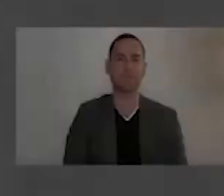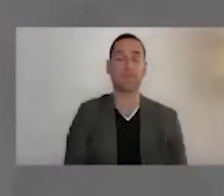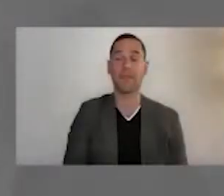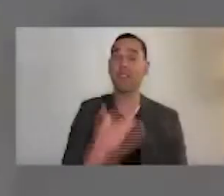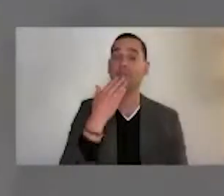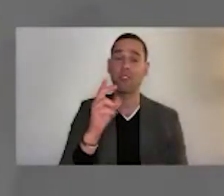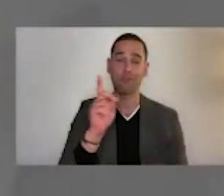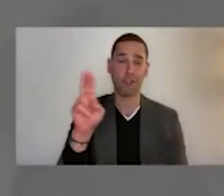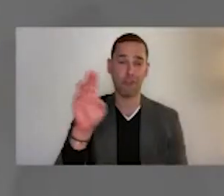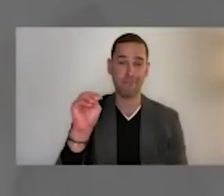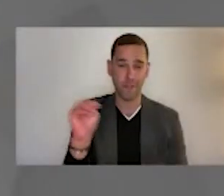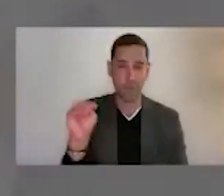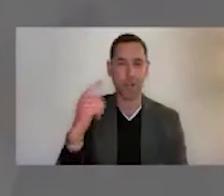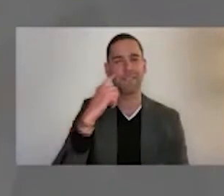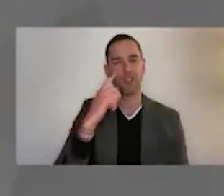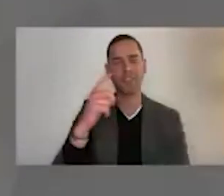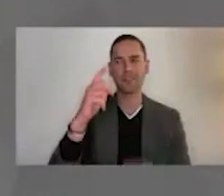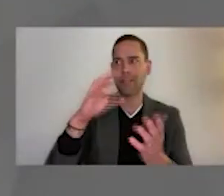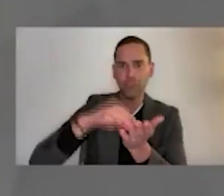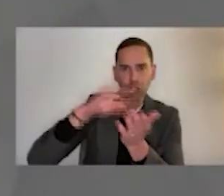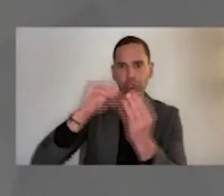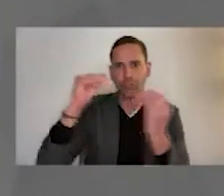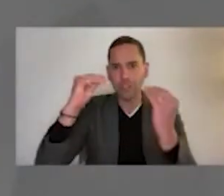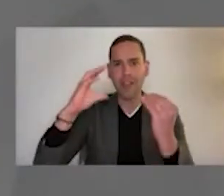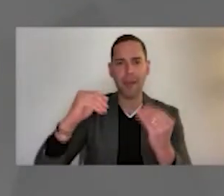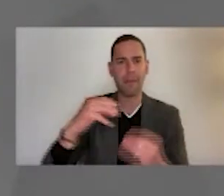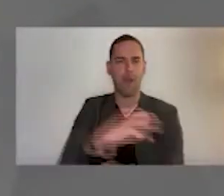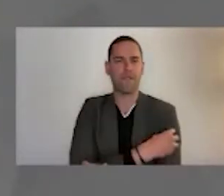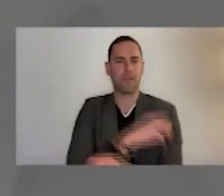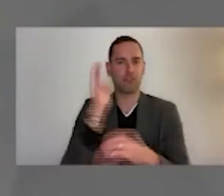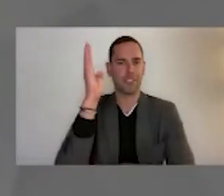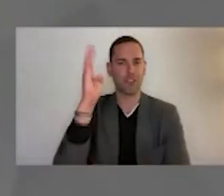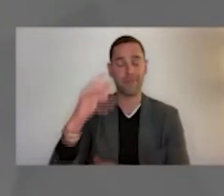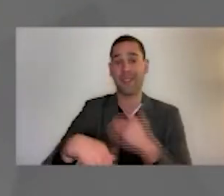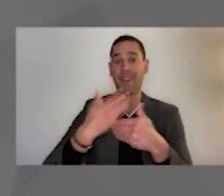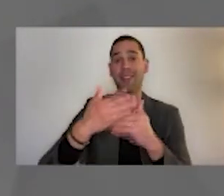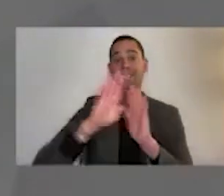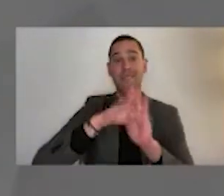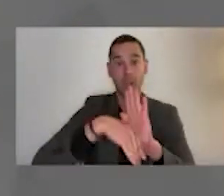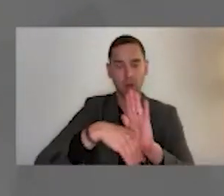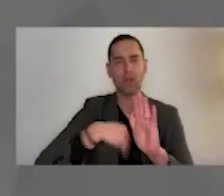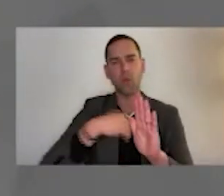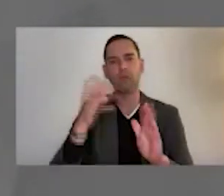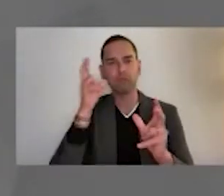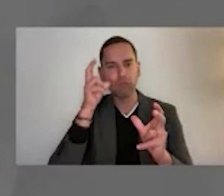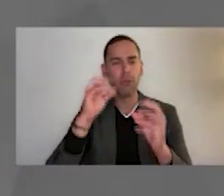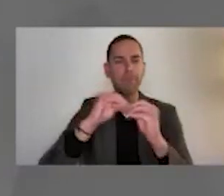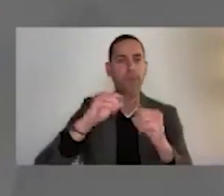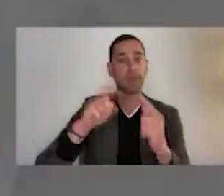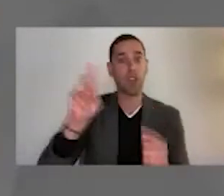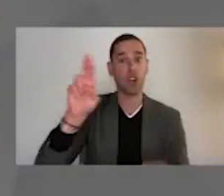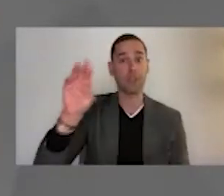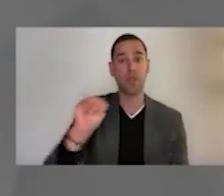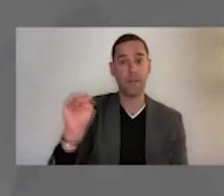Thank you, Dr. Mozafarian, for an educational and powerful presentation. We're excited to spend the next half hour hearing more from Dr. Mozafarian.